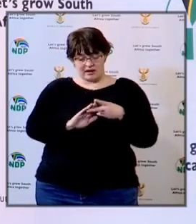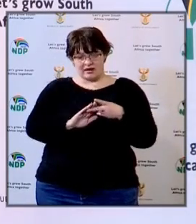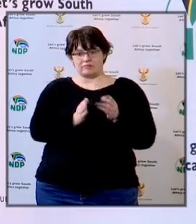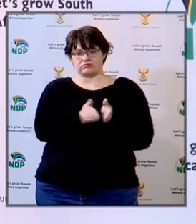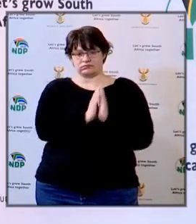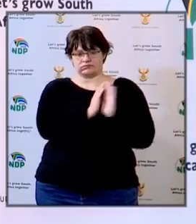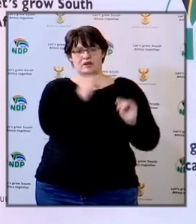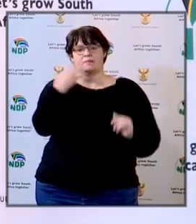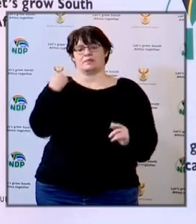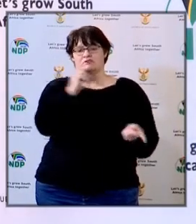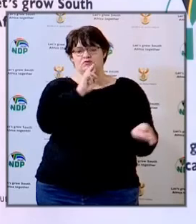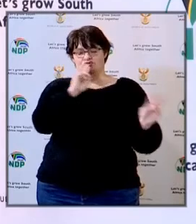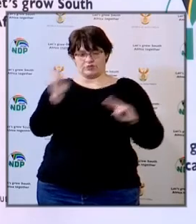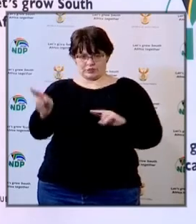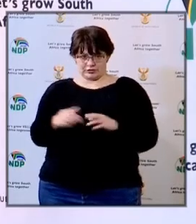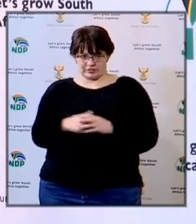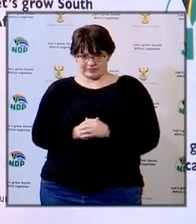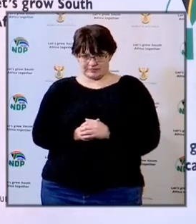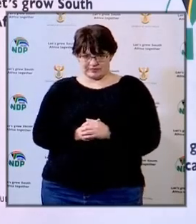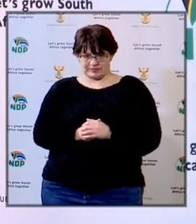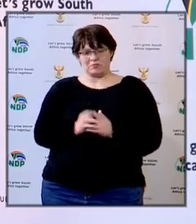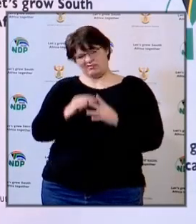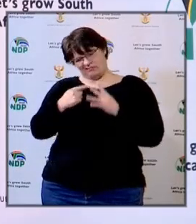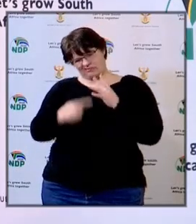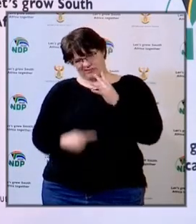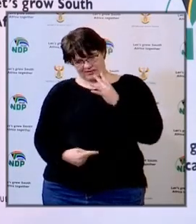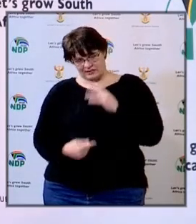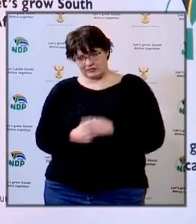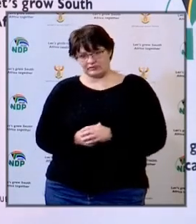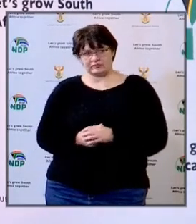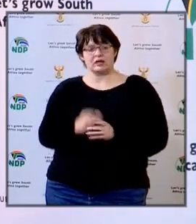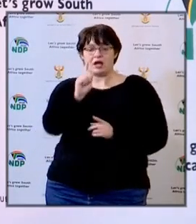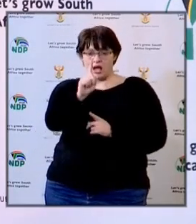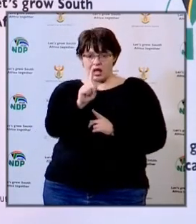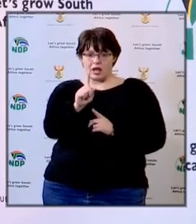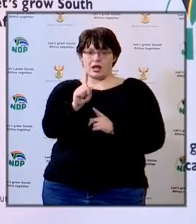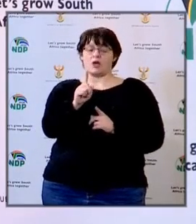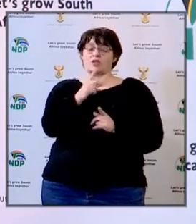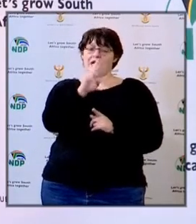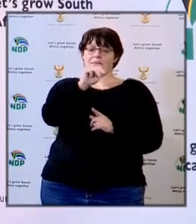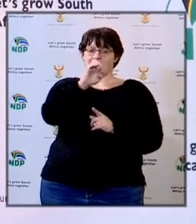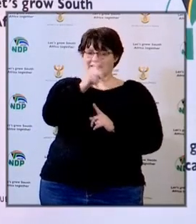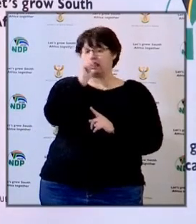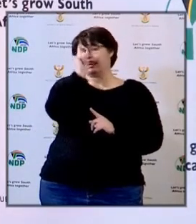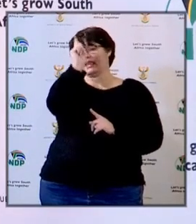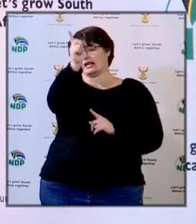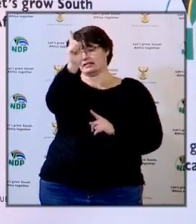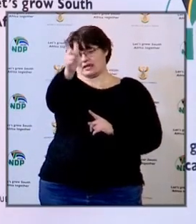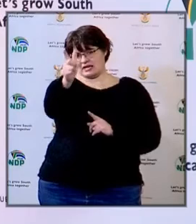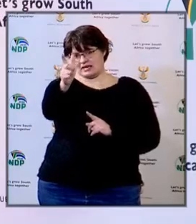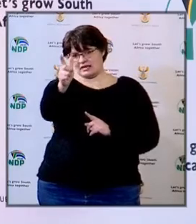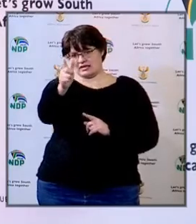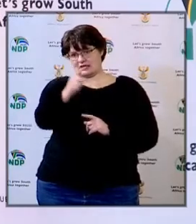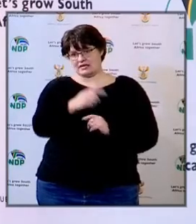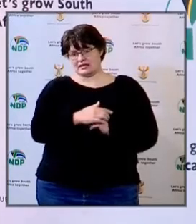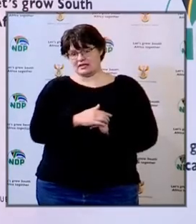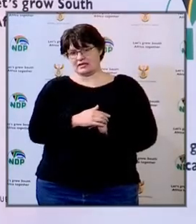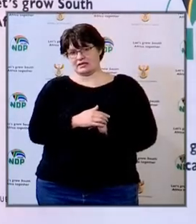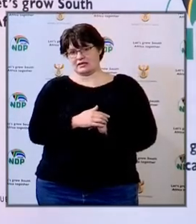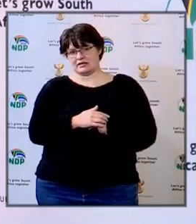request the minister to deal with other questions and we'll come to the MEC later and